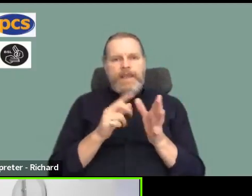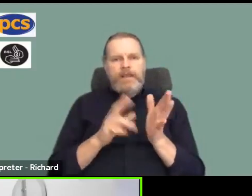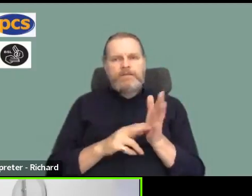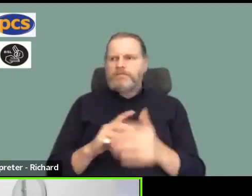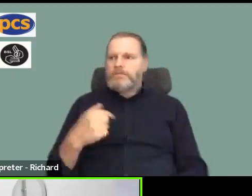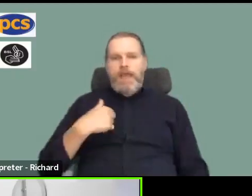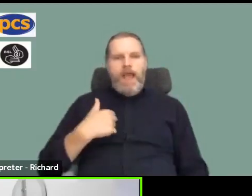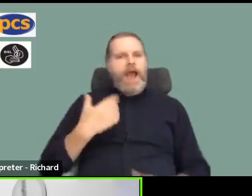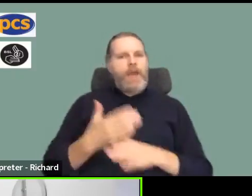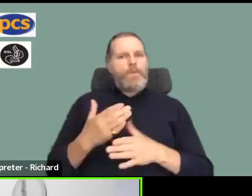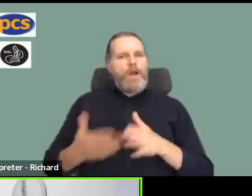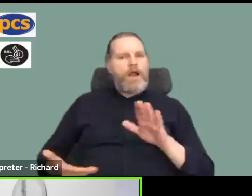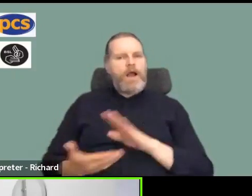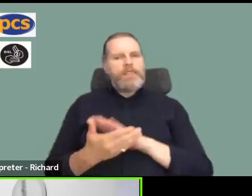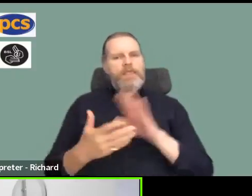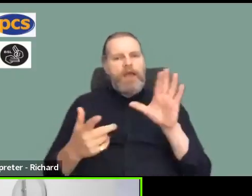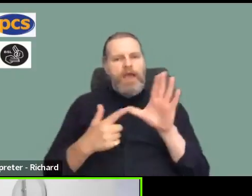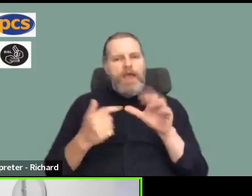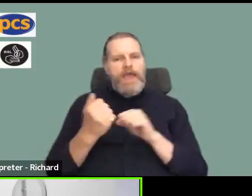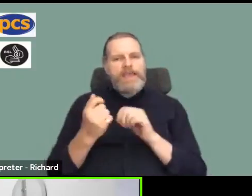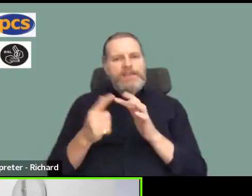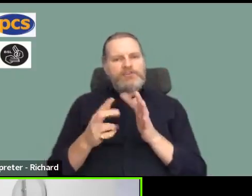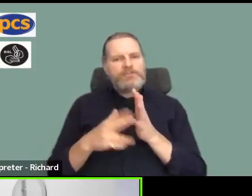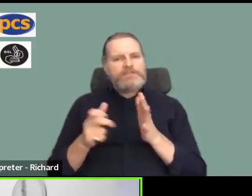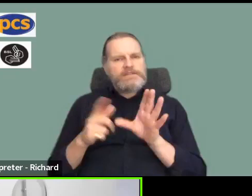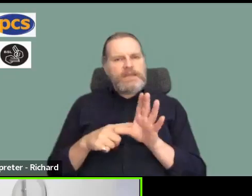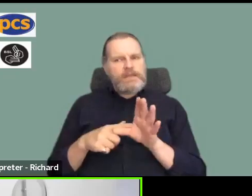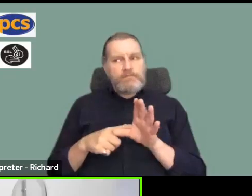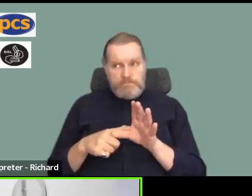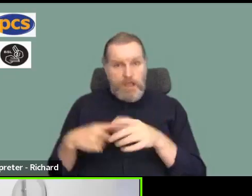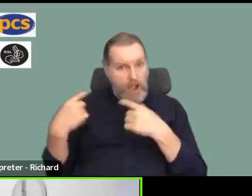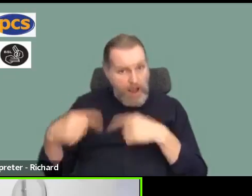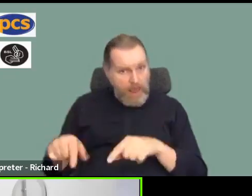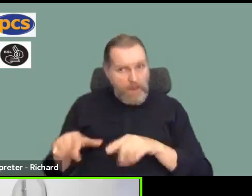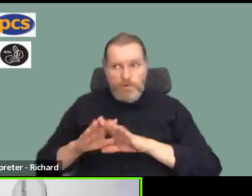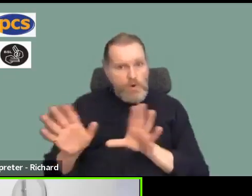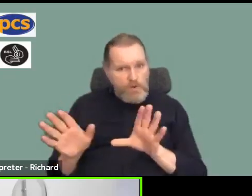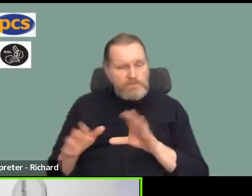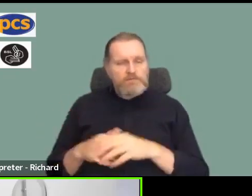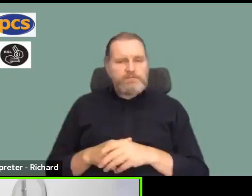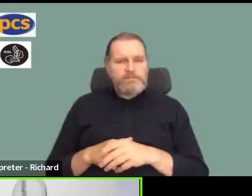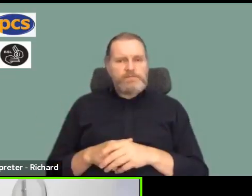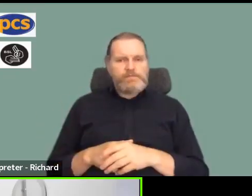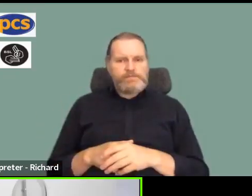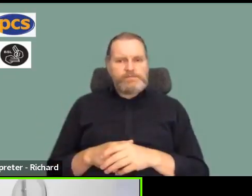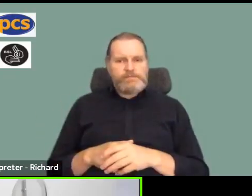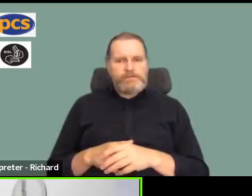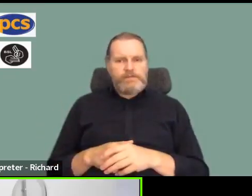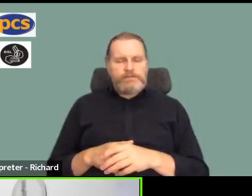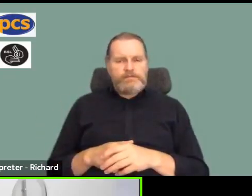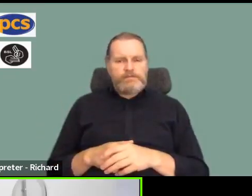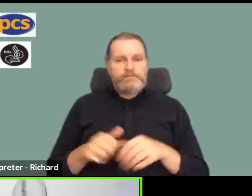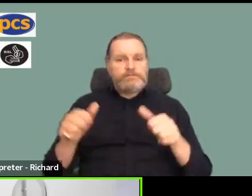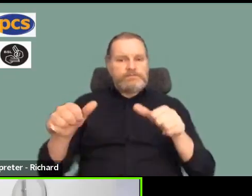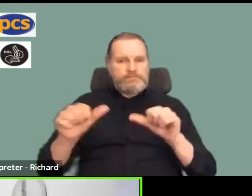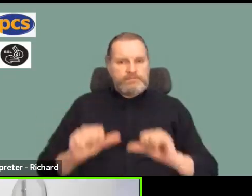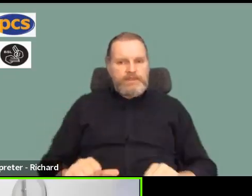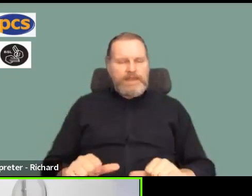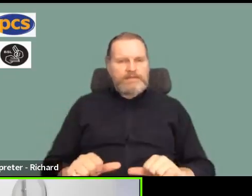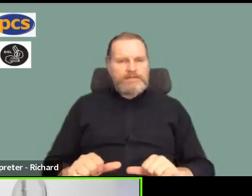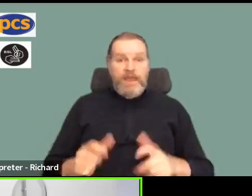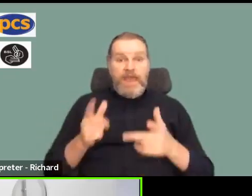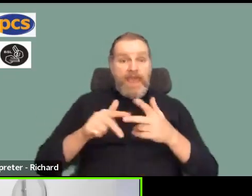and Claire saying, can you imagine the message it sends to these rotten Tories?